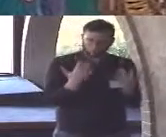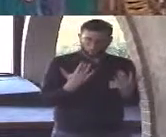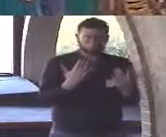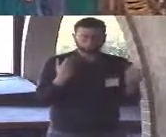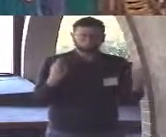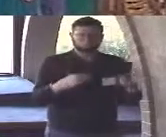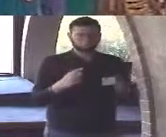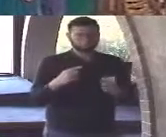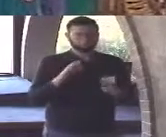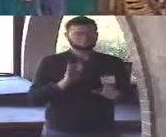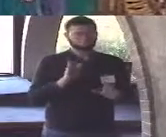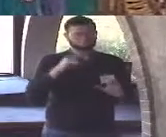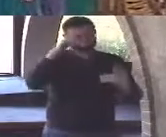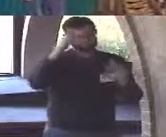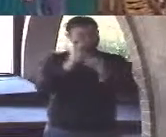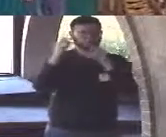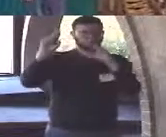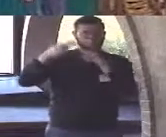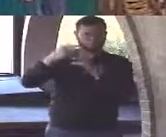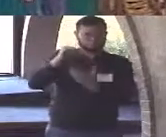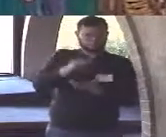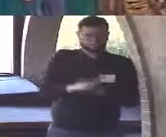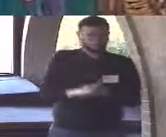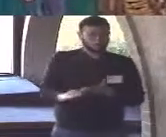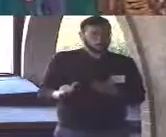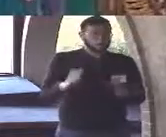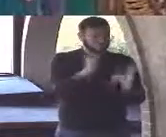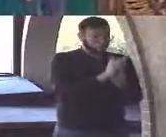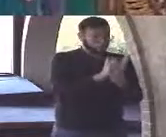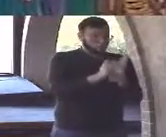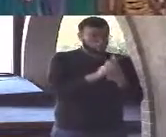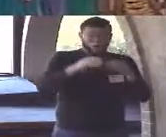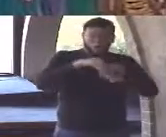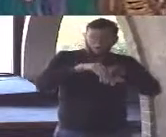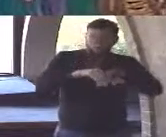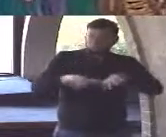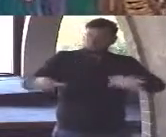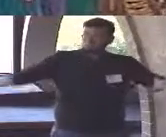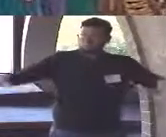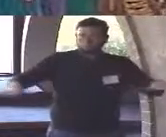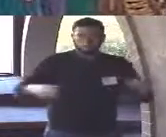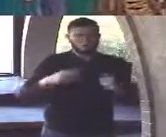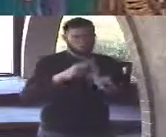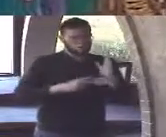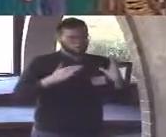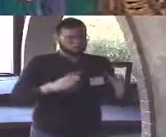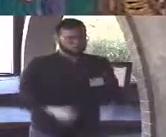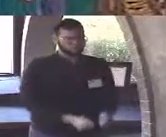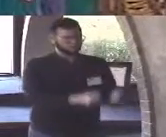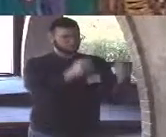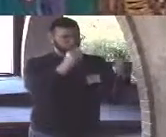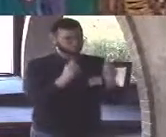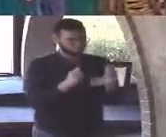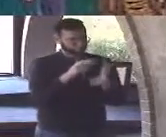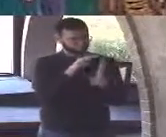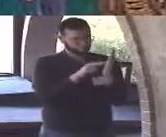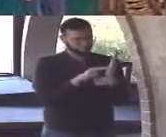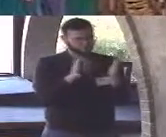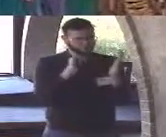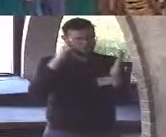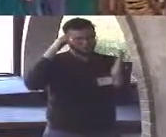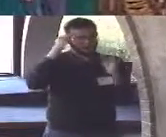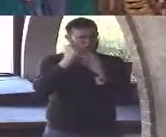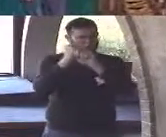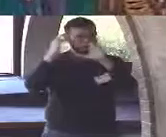it is the reader who creates meaning from all text not the author who really in Barthes estimation